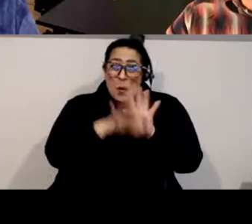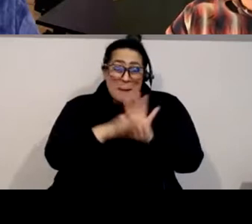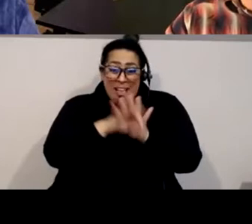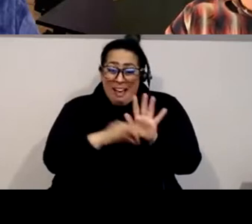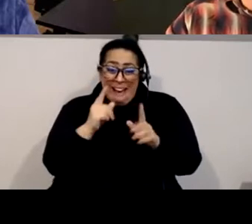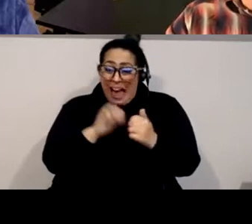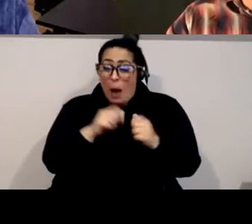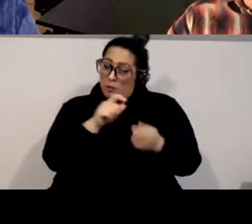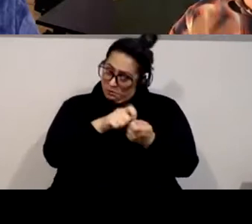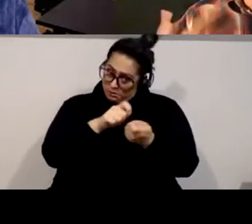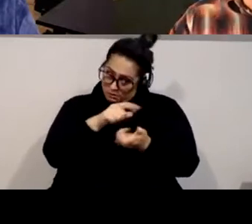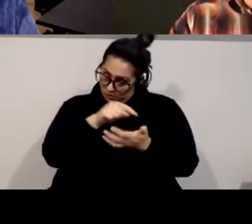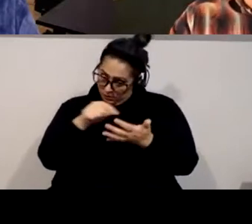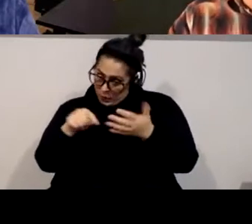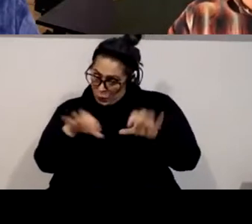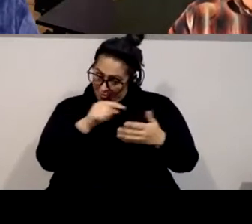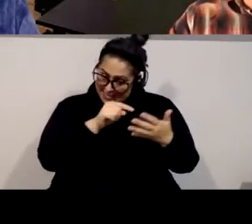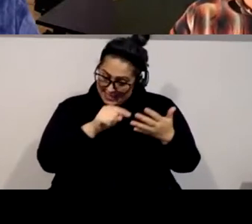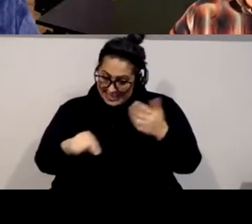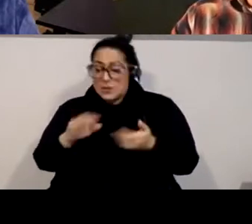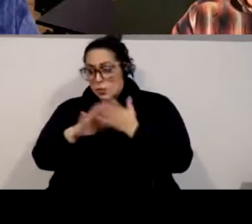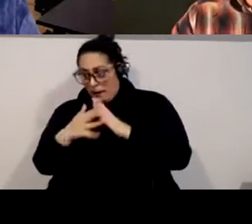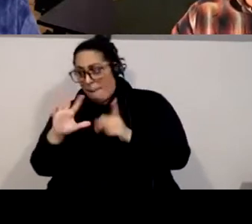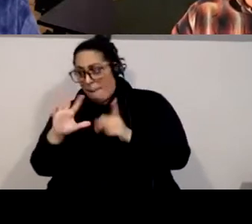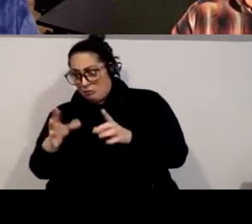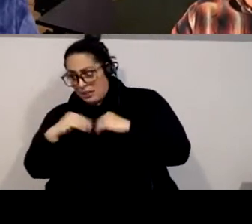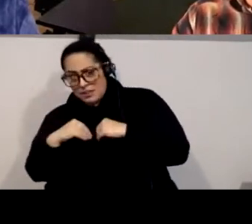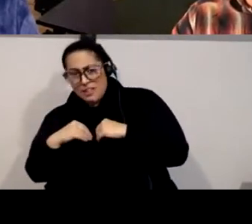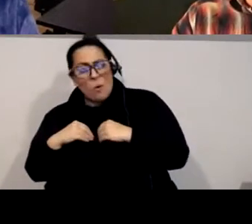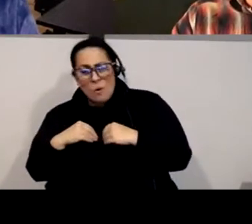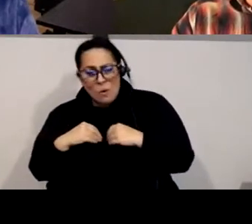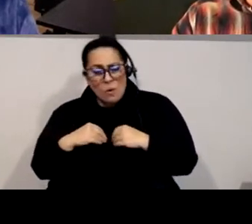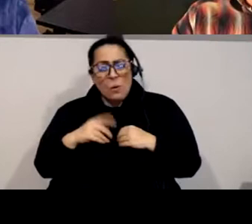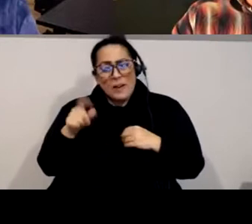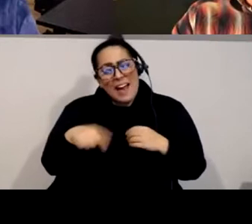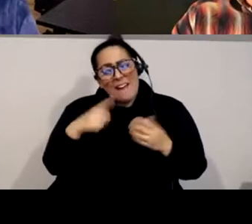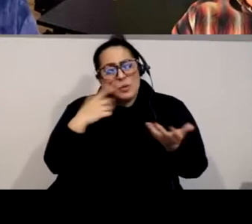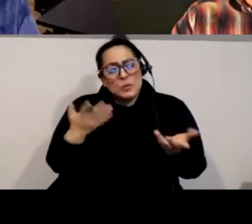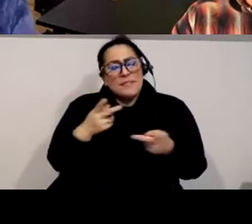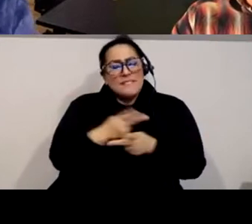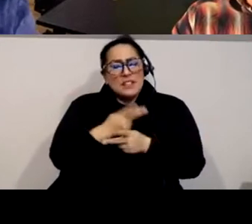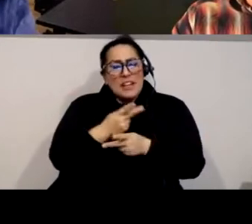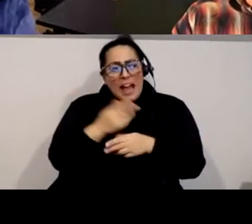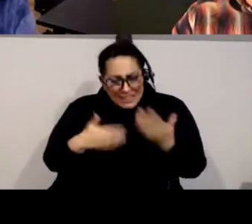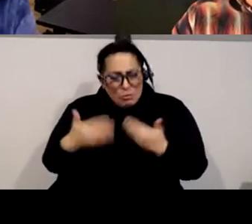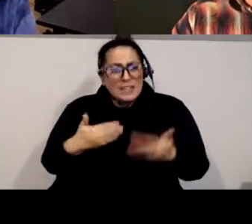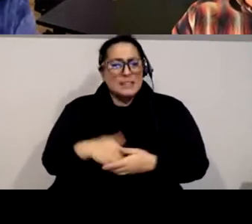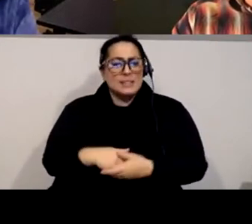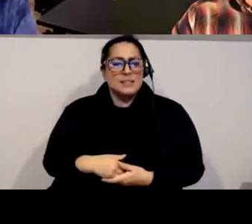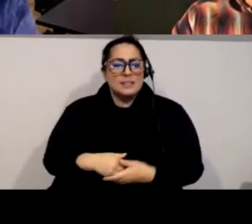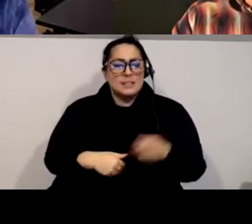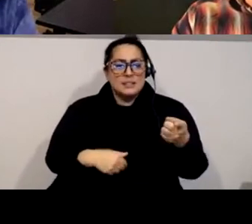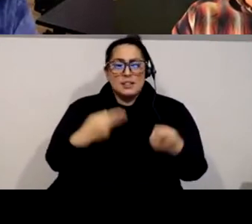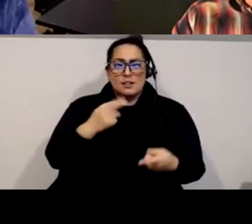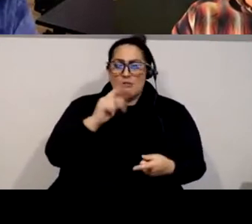chance to be able to make a difference between before our time is up that's great any any final